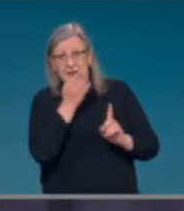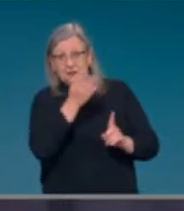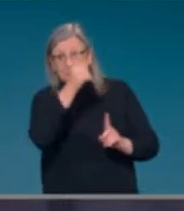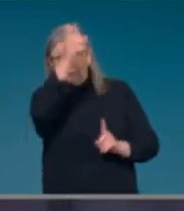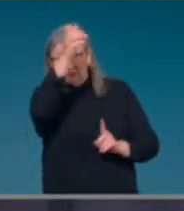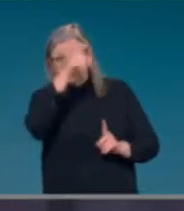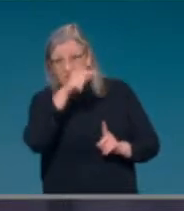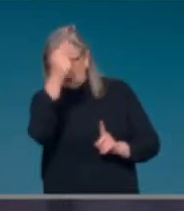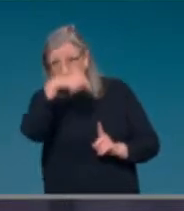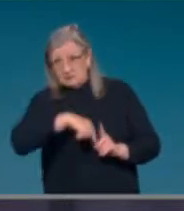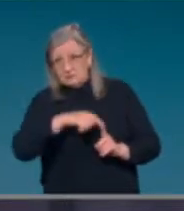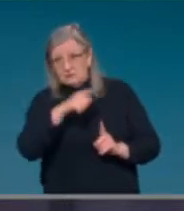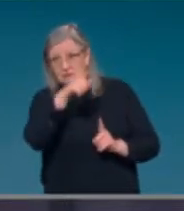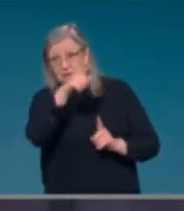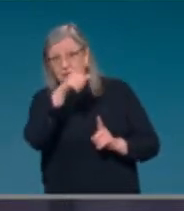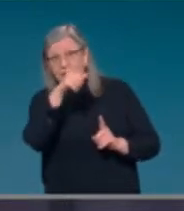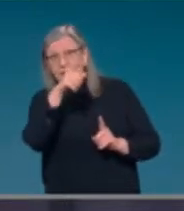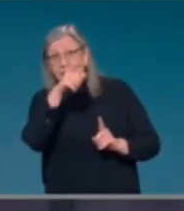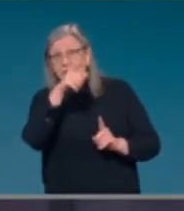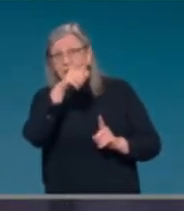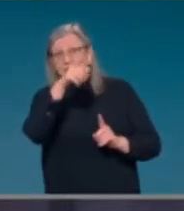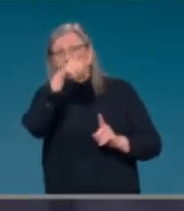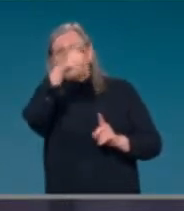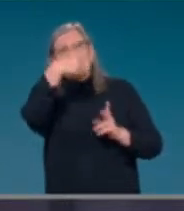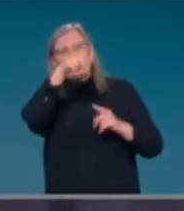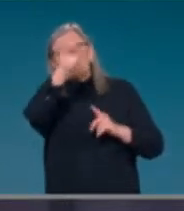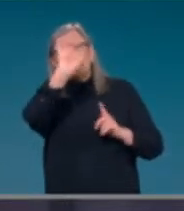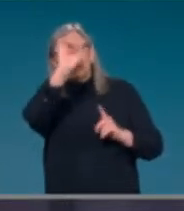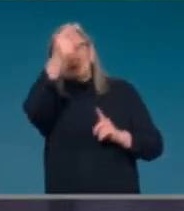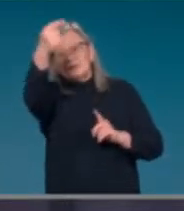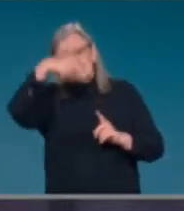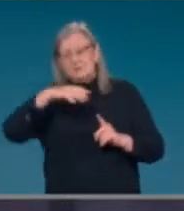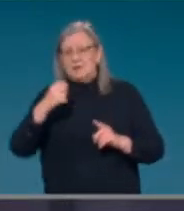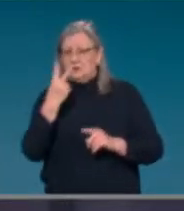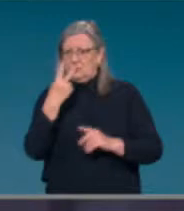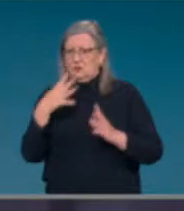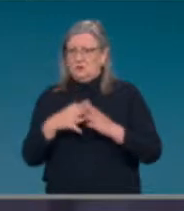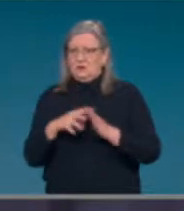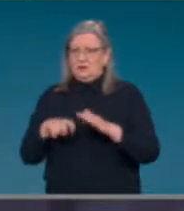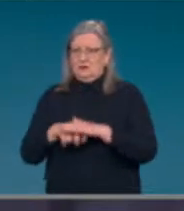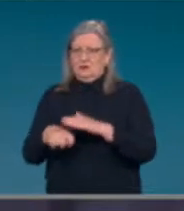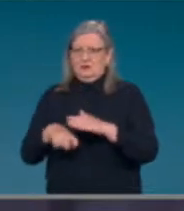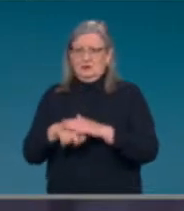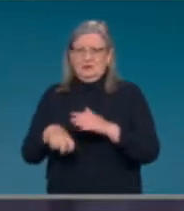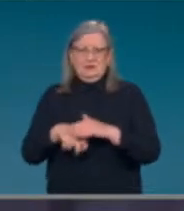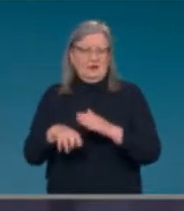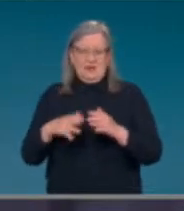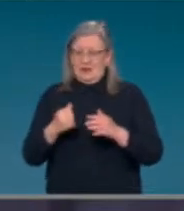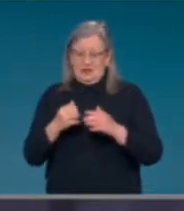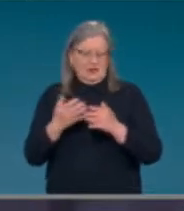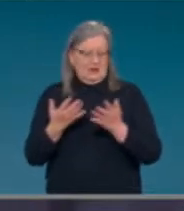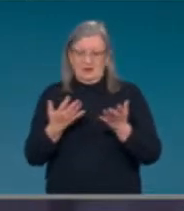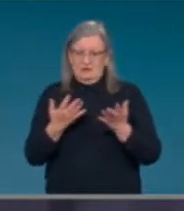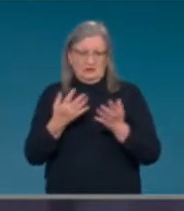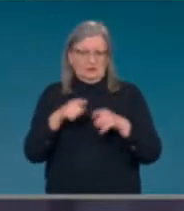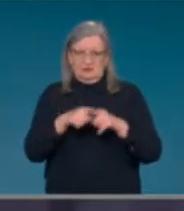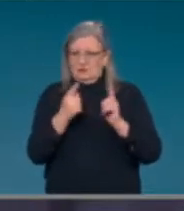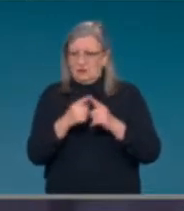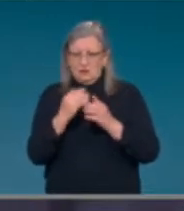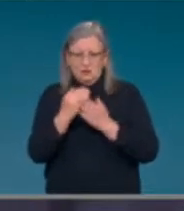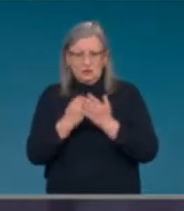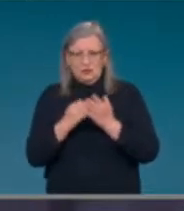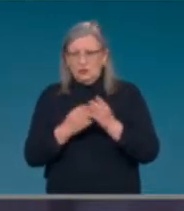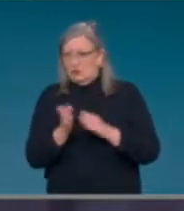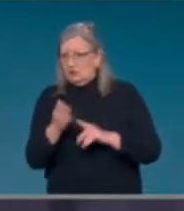without fear or favour. And so, then it's entirely a matter for the state or the state working with Tennis Australia. And if there's a no jab, no play